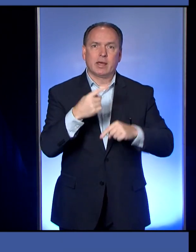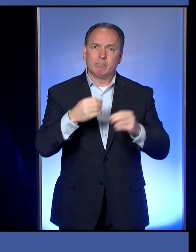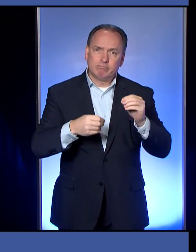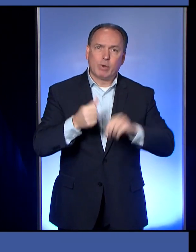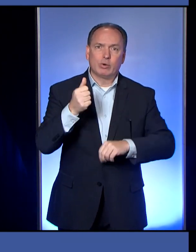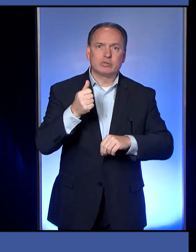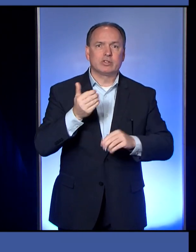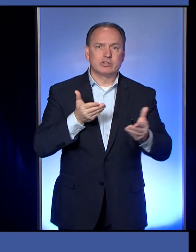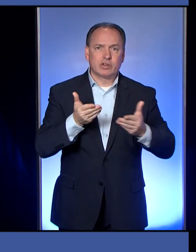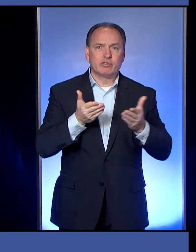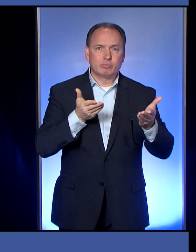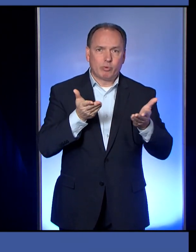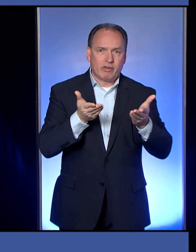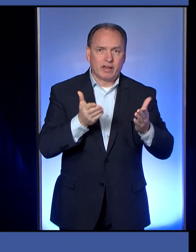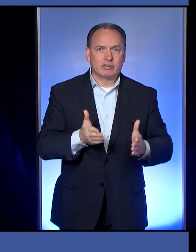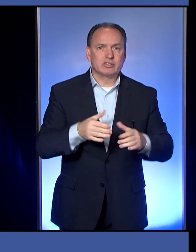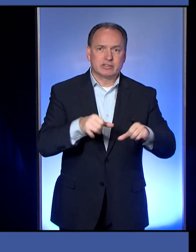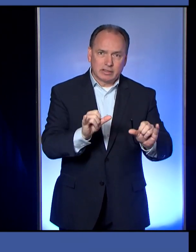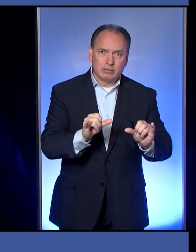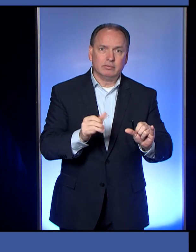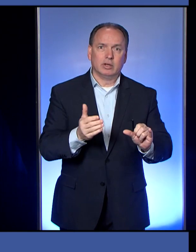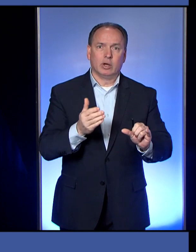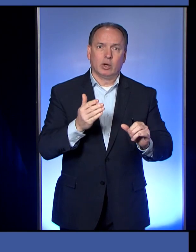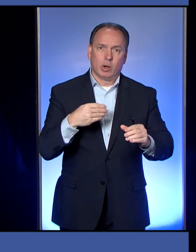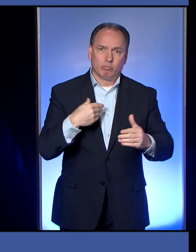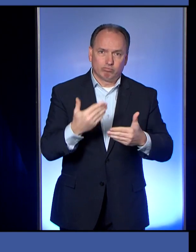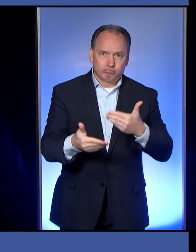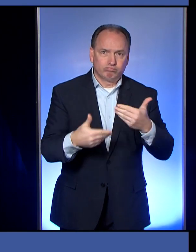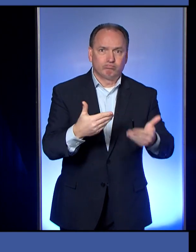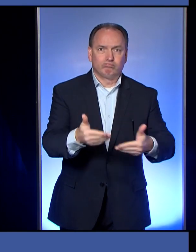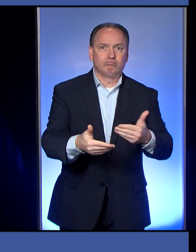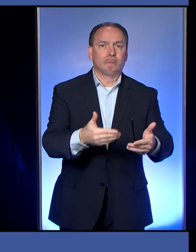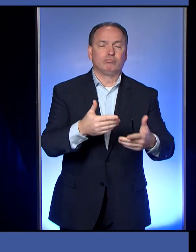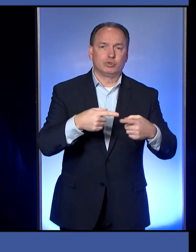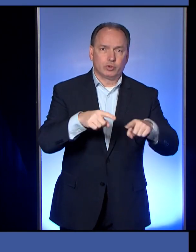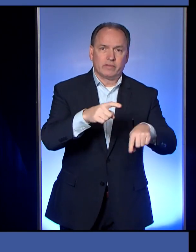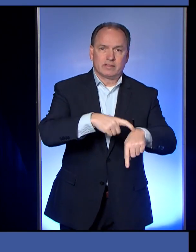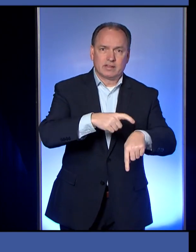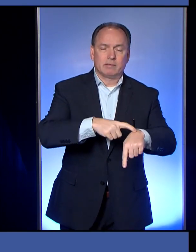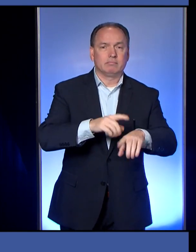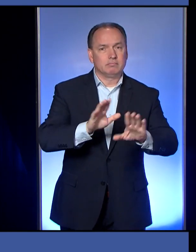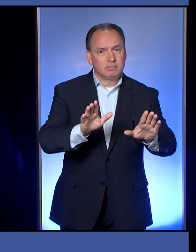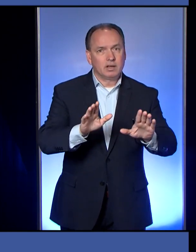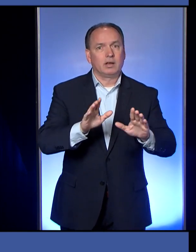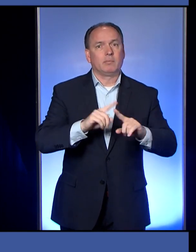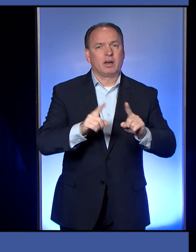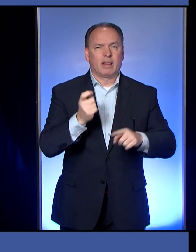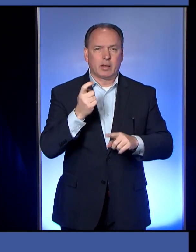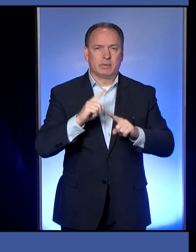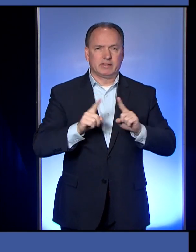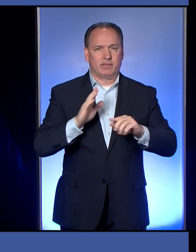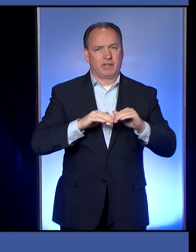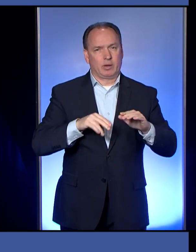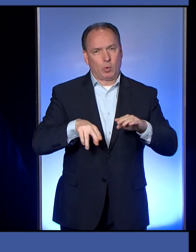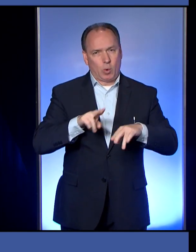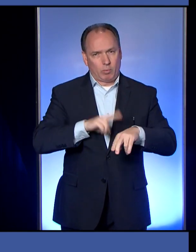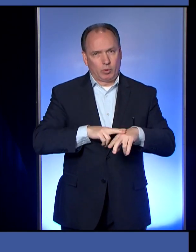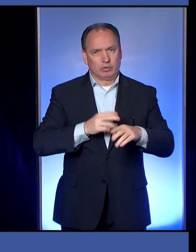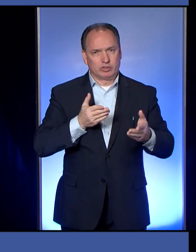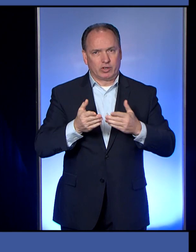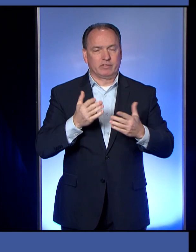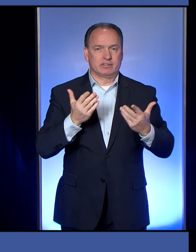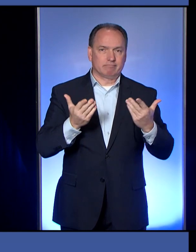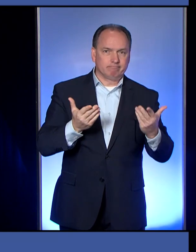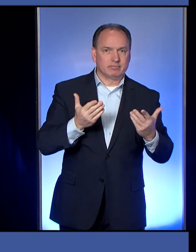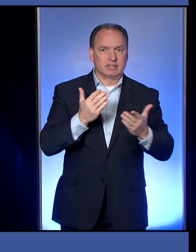providers have continued to provide services through this time, albeit a little bit different than our normal service delivery.